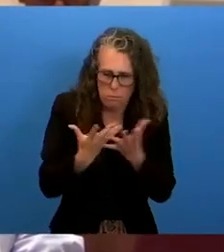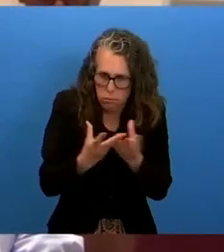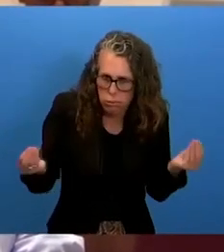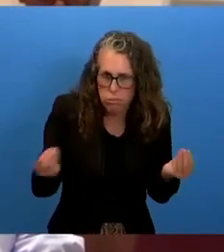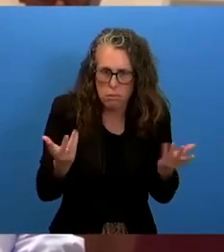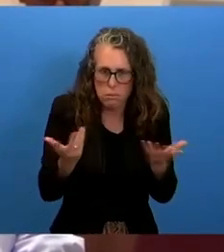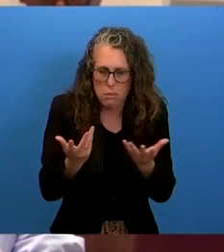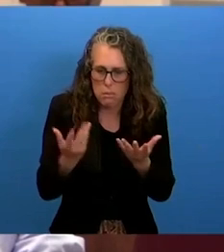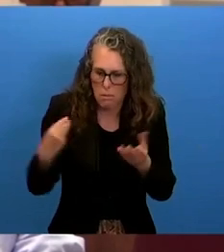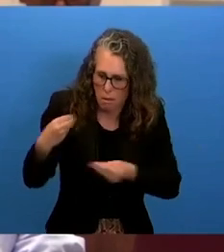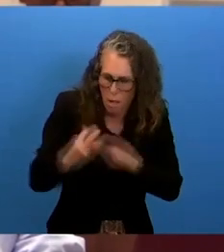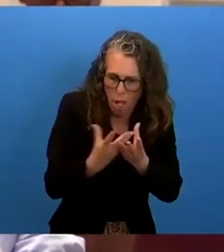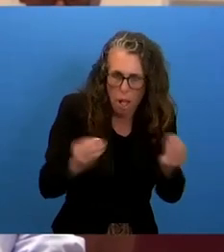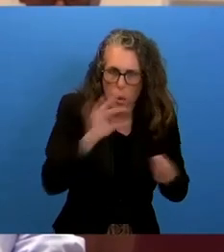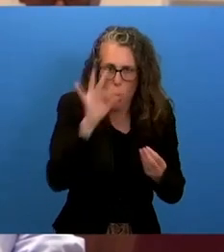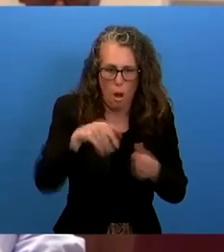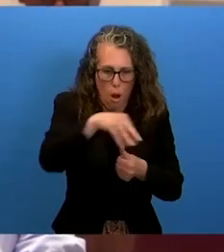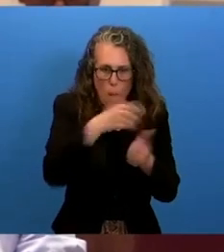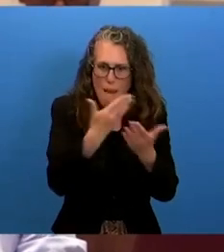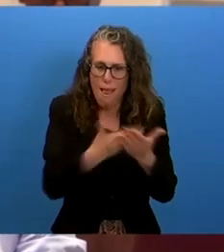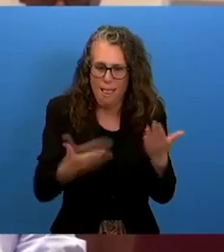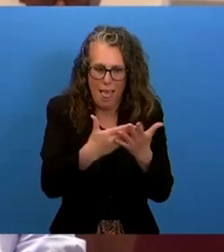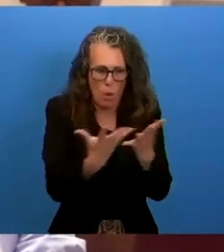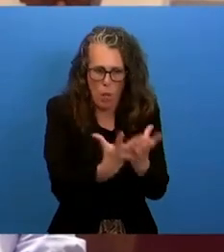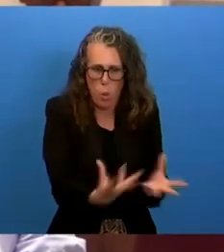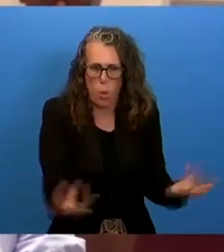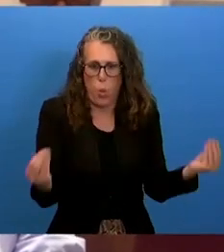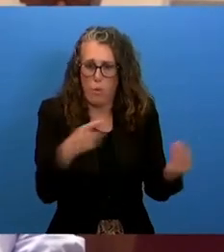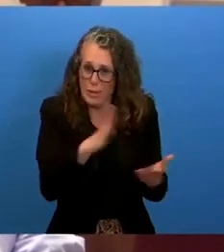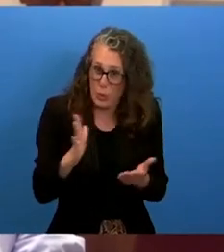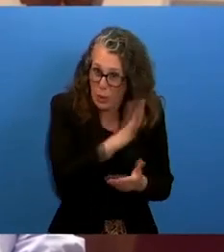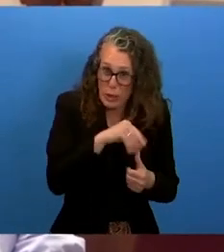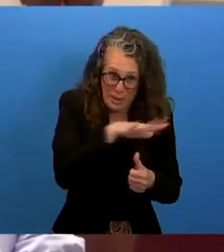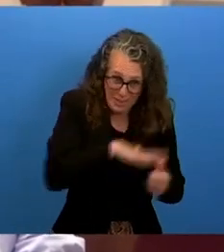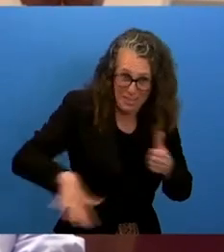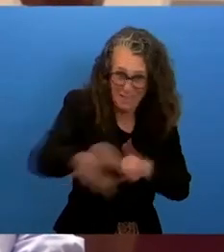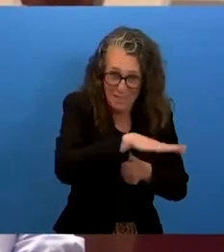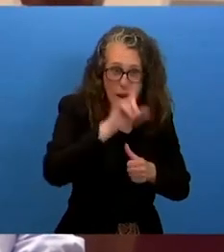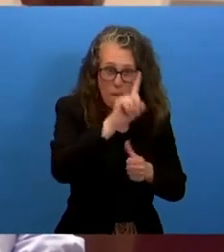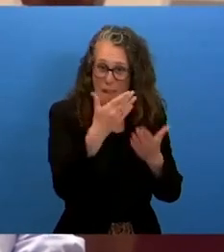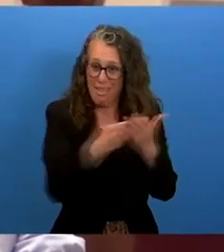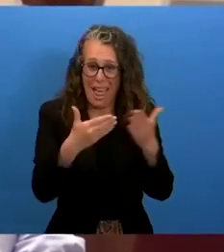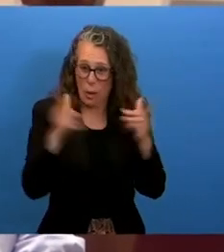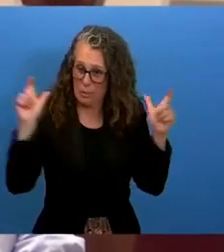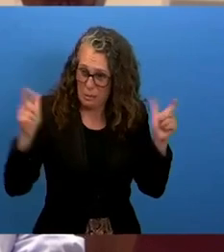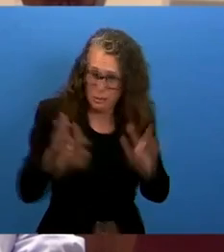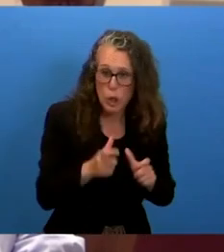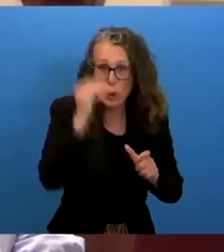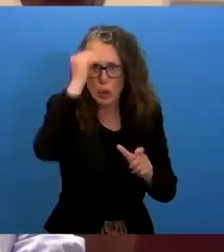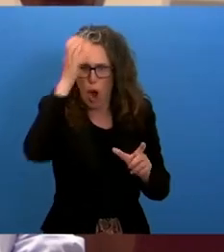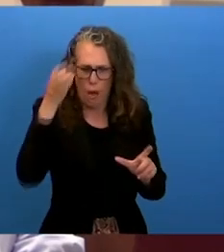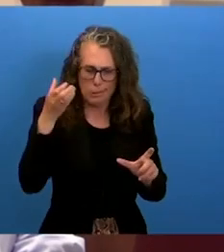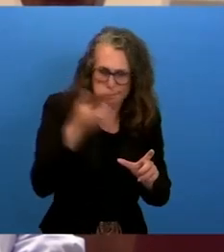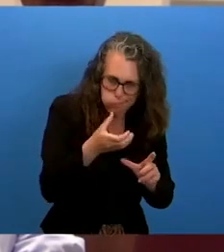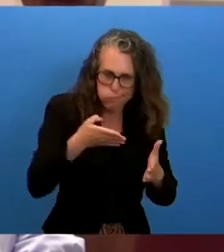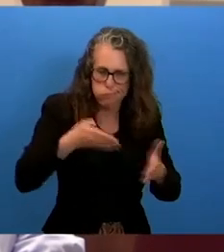the Armenian language in Western Armenia, which is a threat of extinction. Last year, we noted the blockade